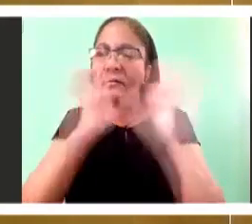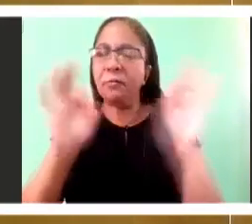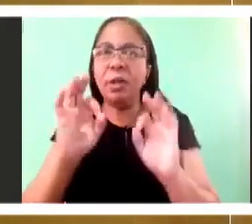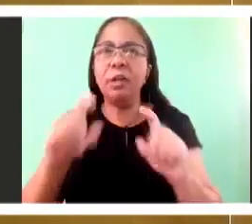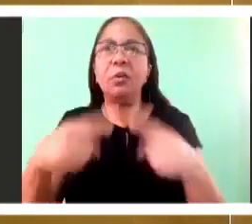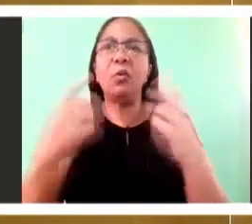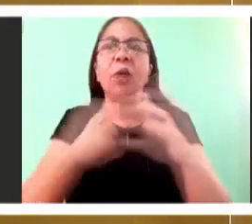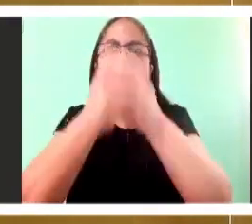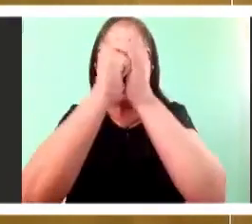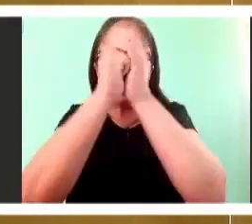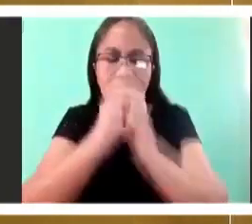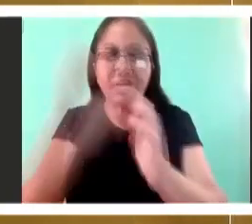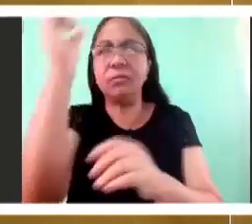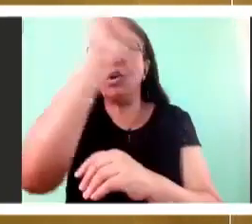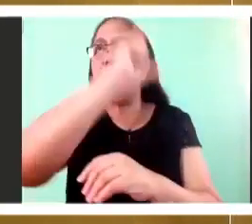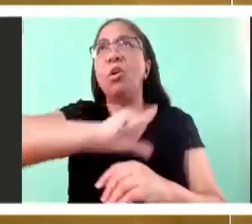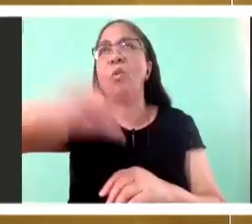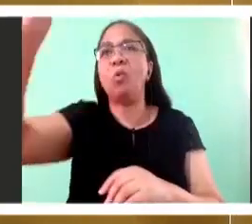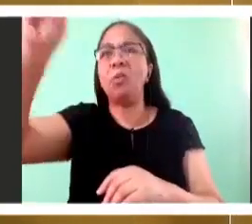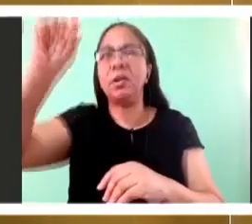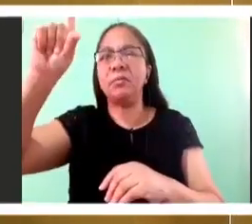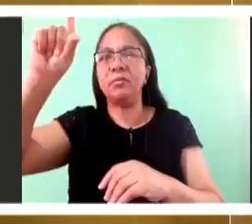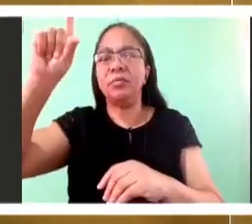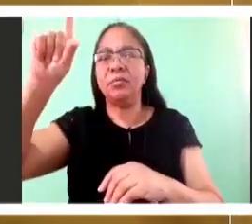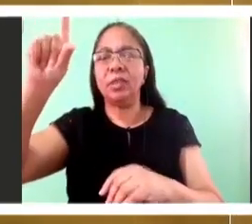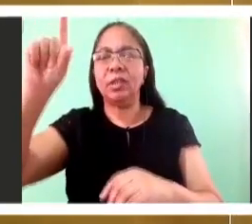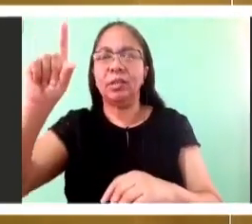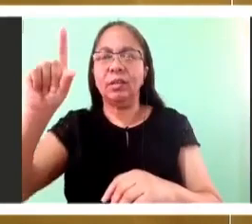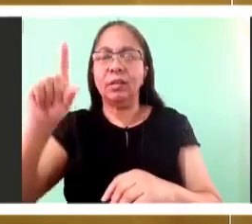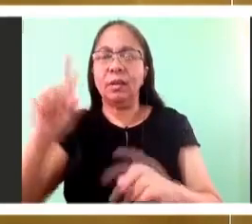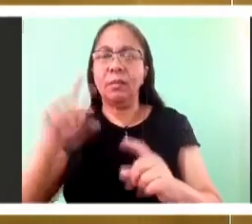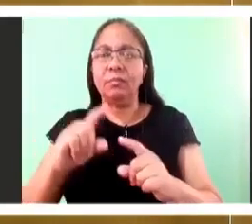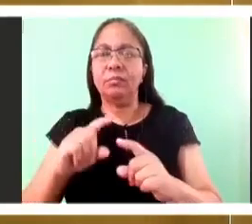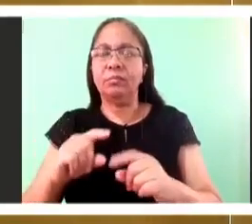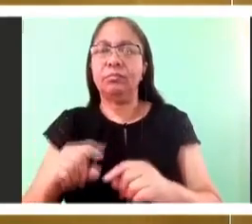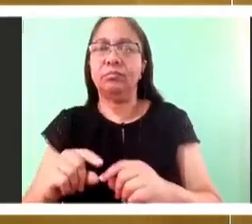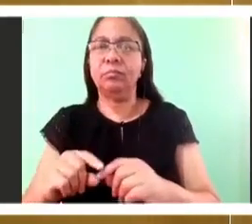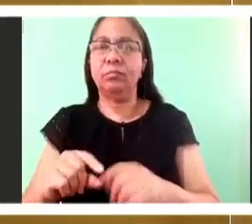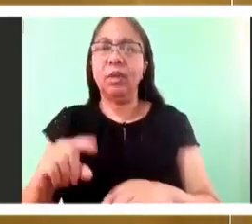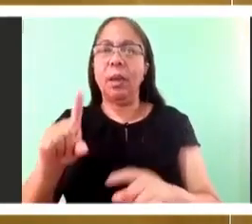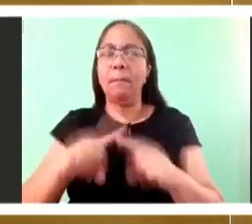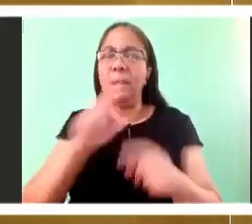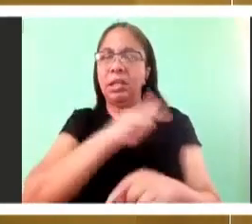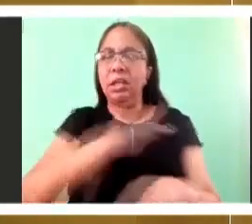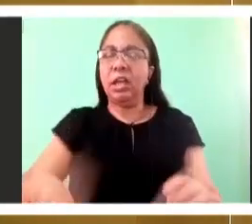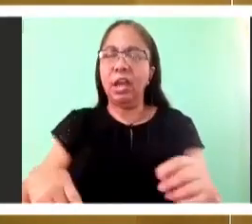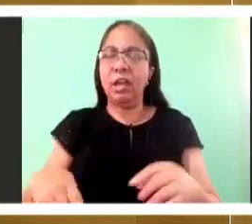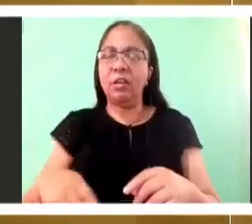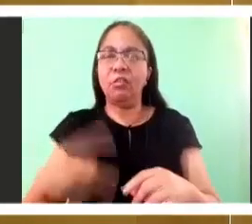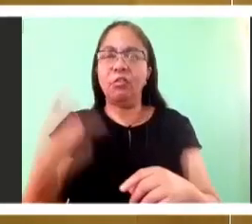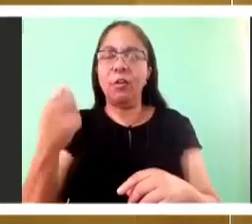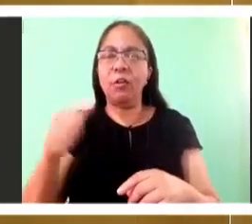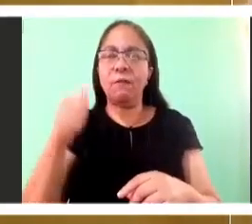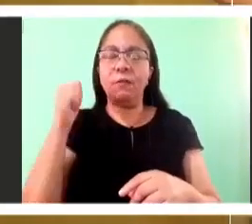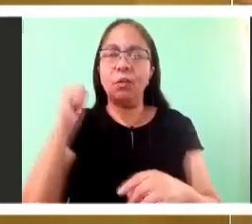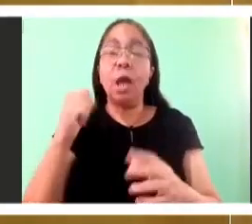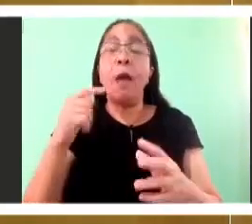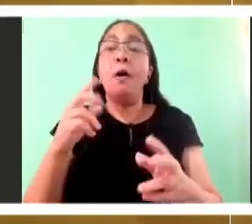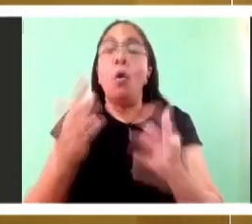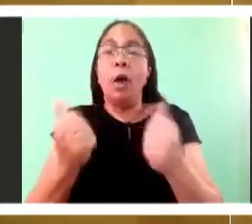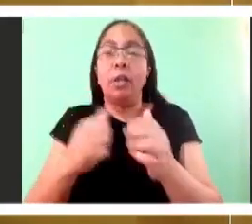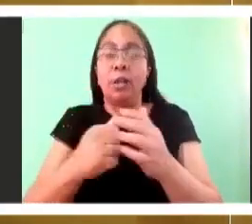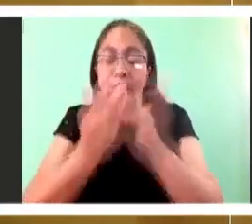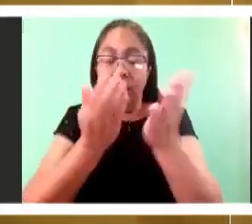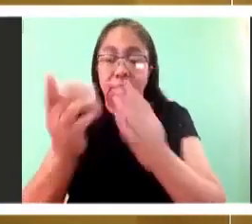him but Moses and through God's instrument let the people go so that they could serve the Lord.